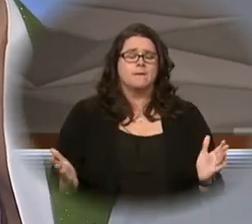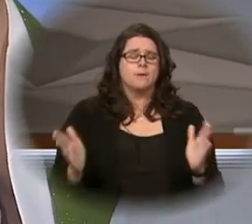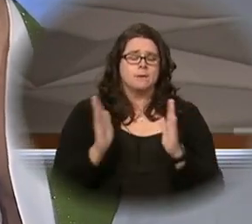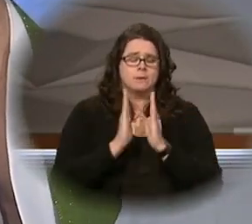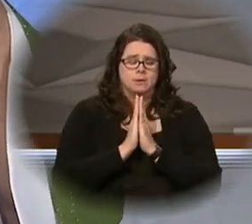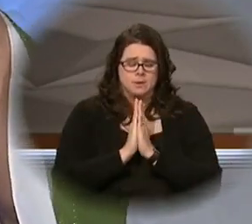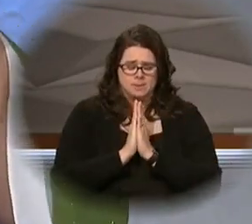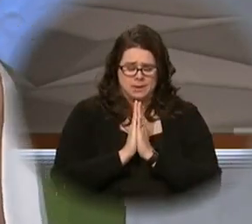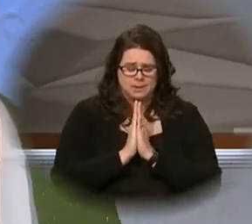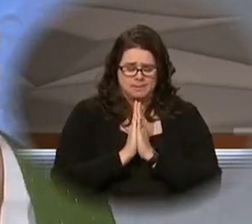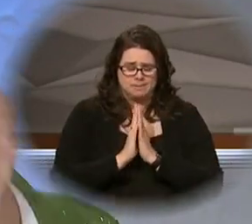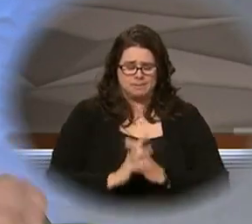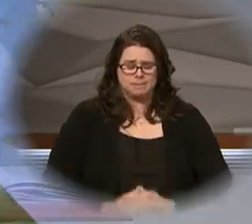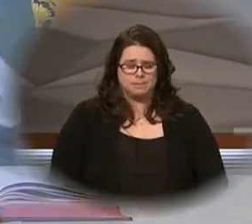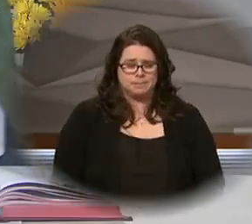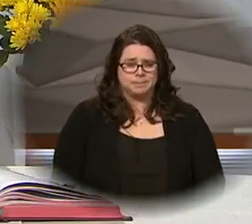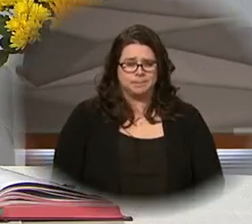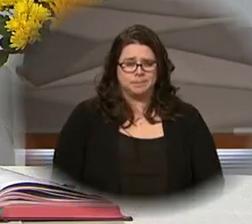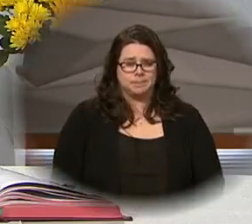and ever. Amen.